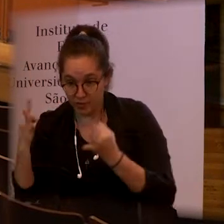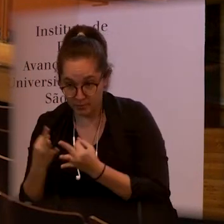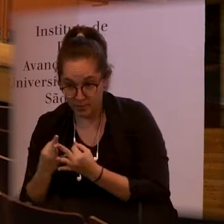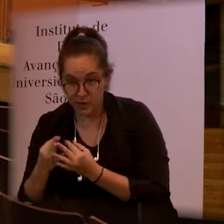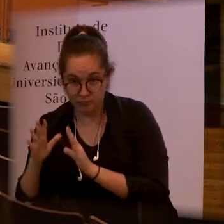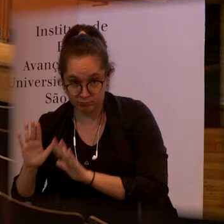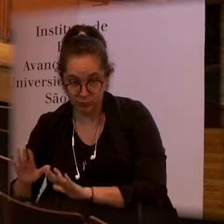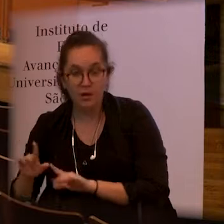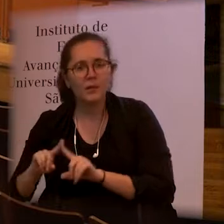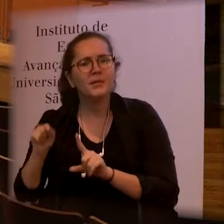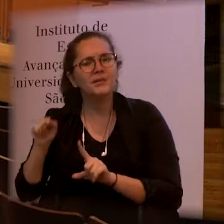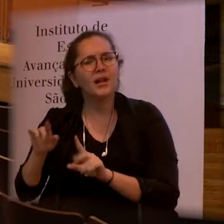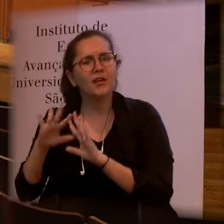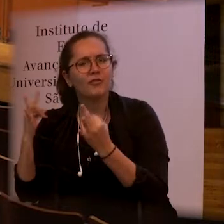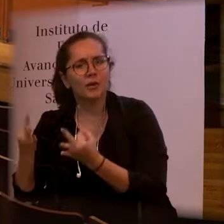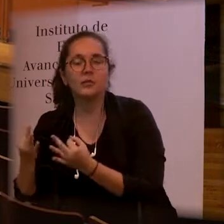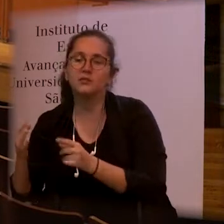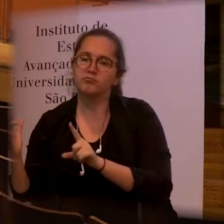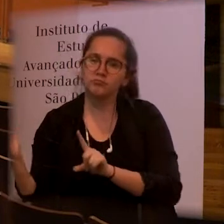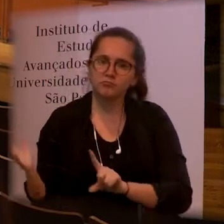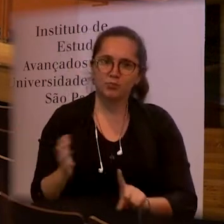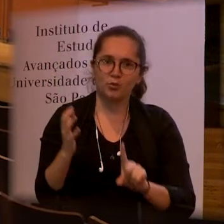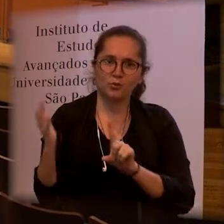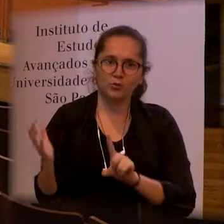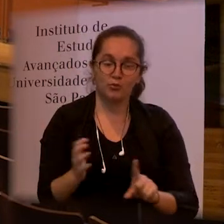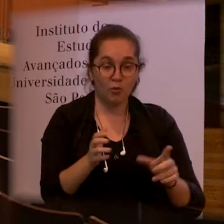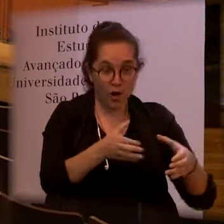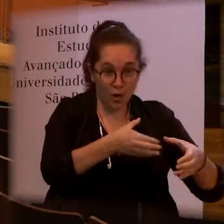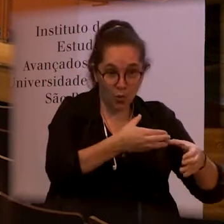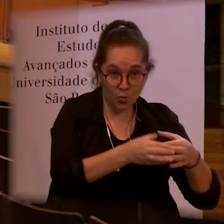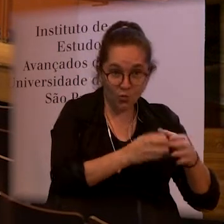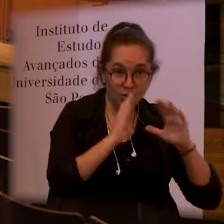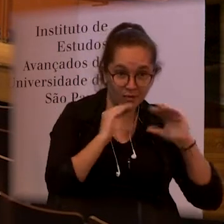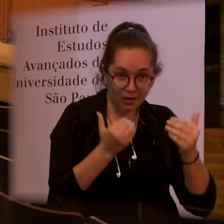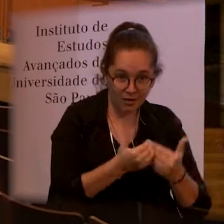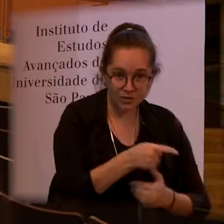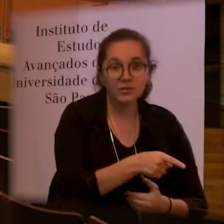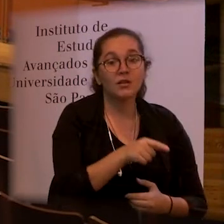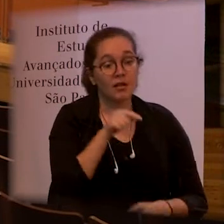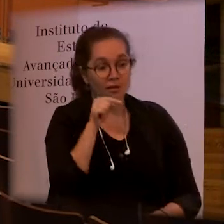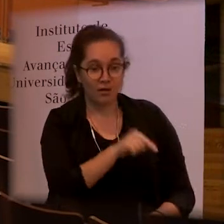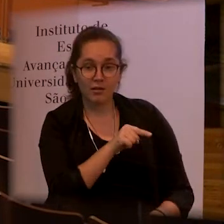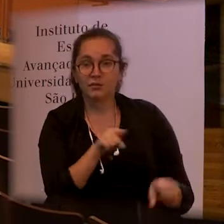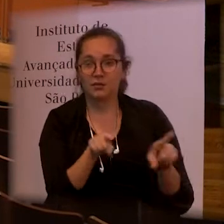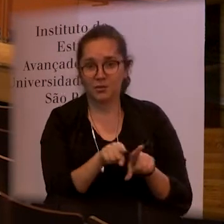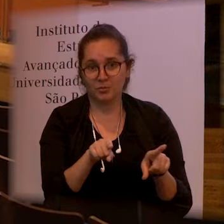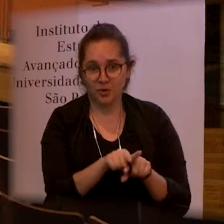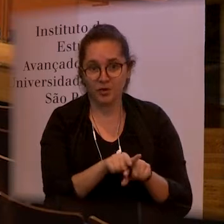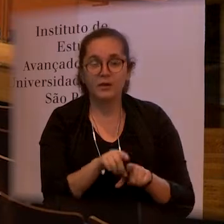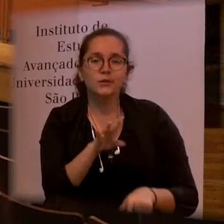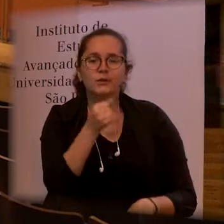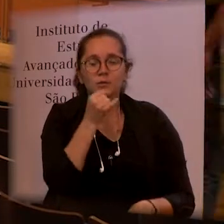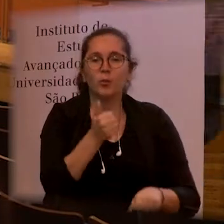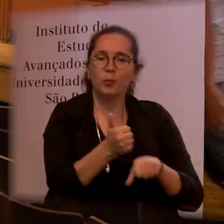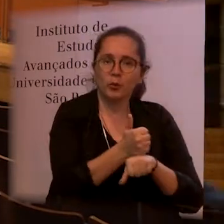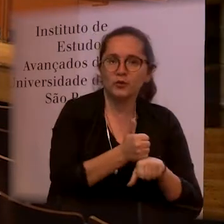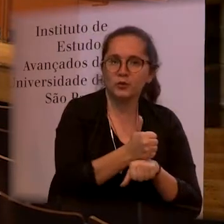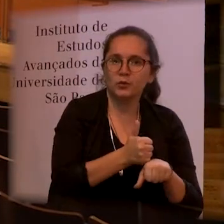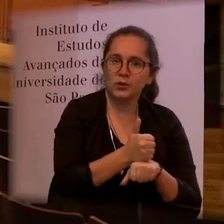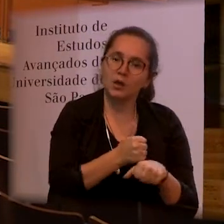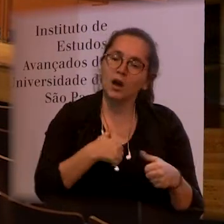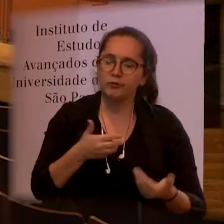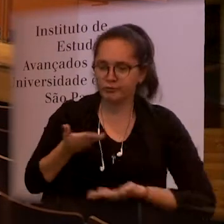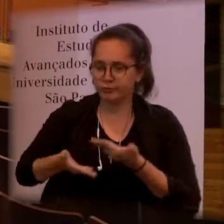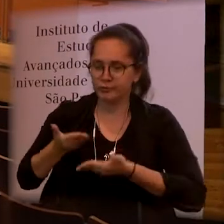the family but how will these families can influence this community so they not only the professionals will be